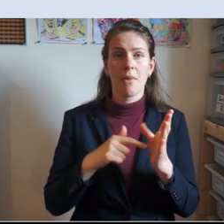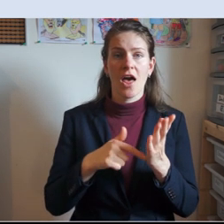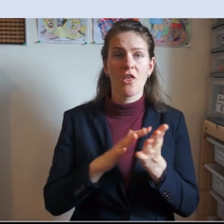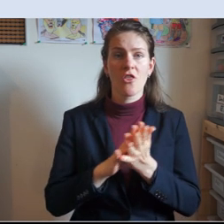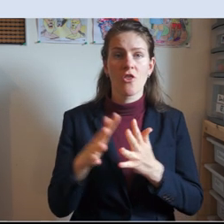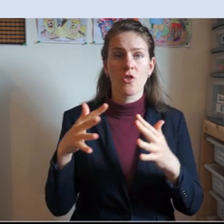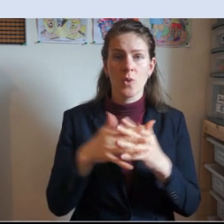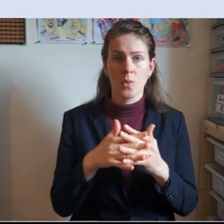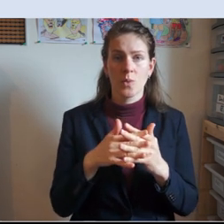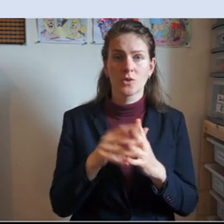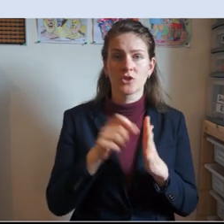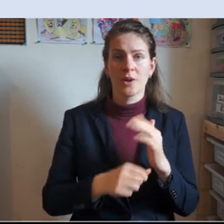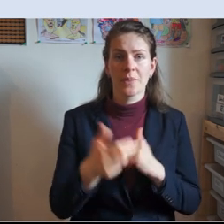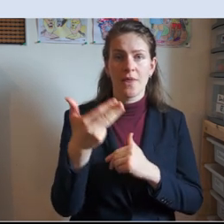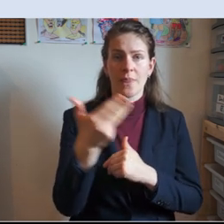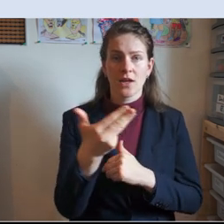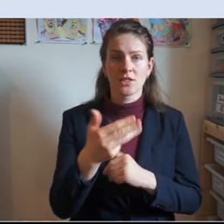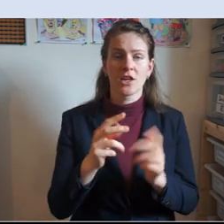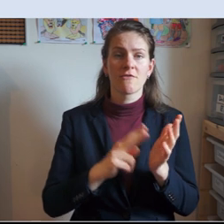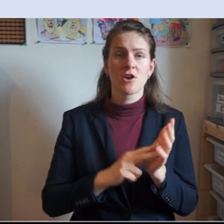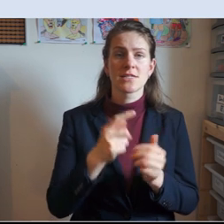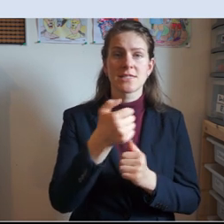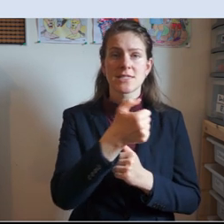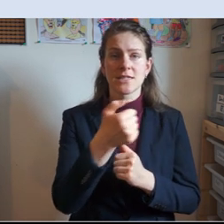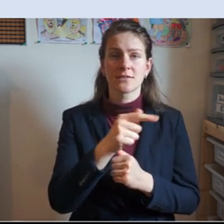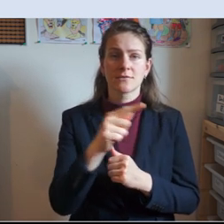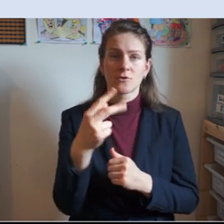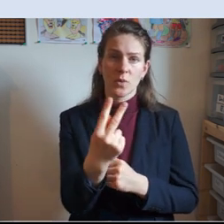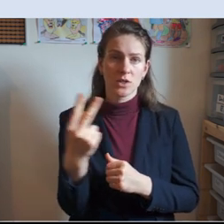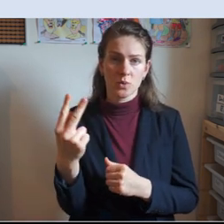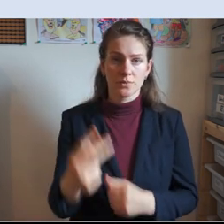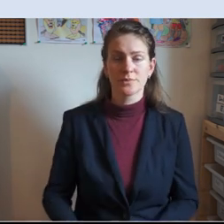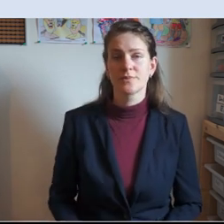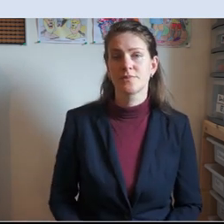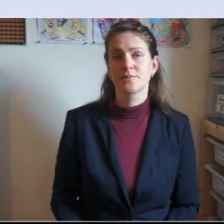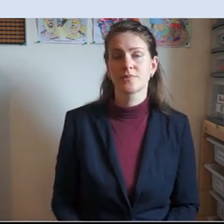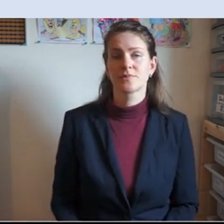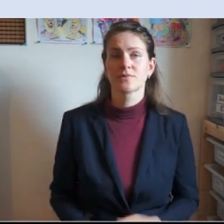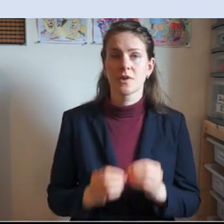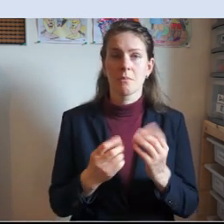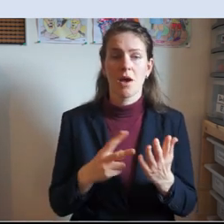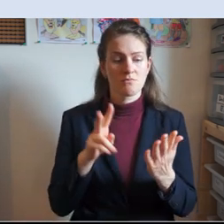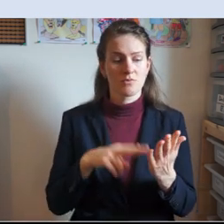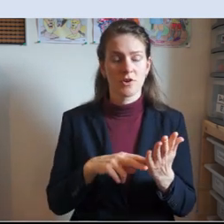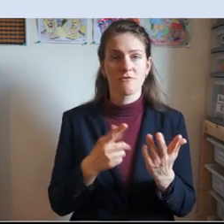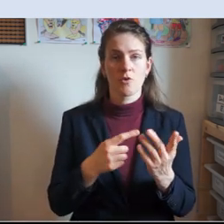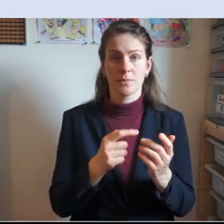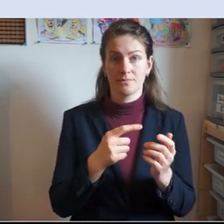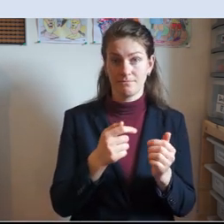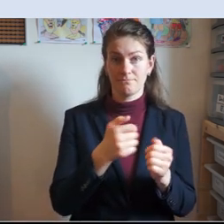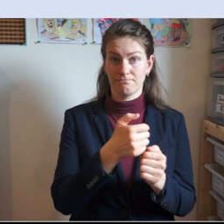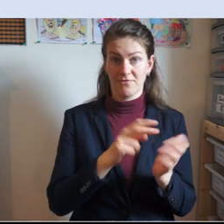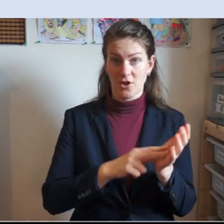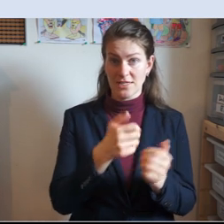Matthew chapter 19, verse 16 to 22. And the Bible reads from verse